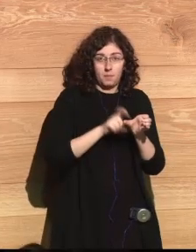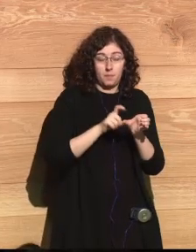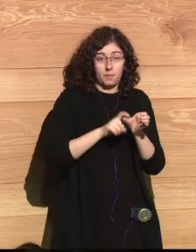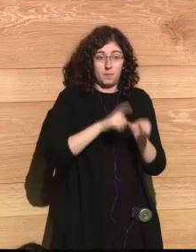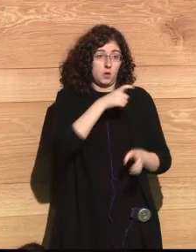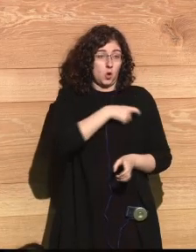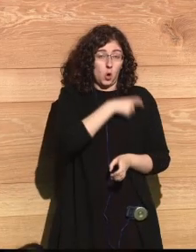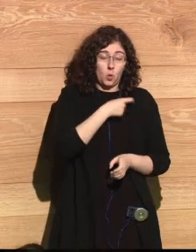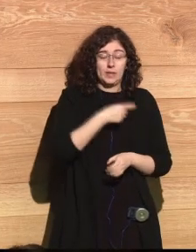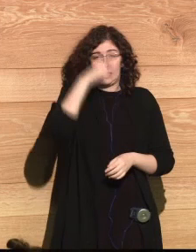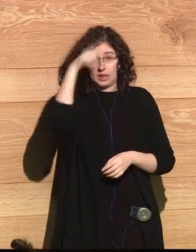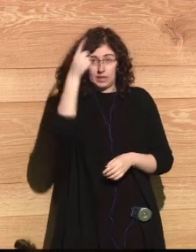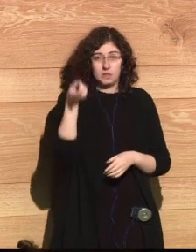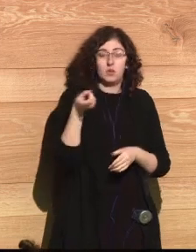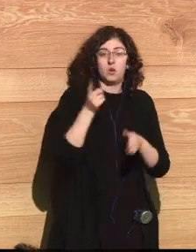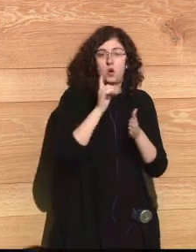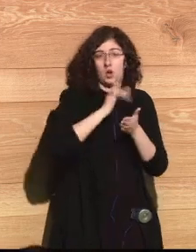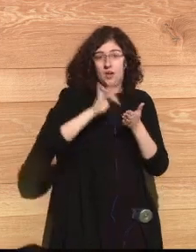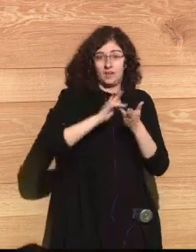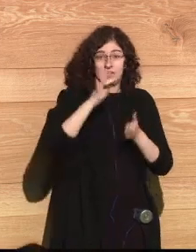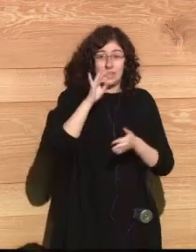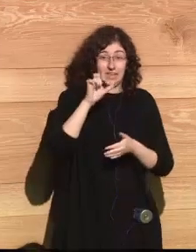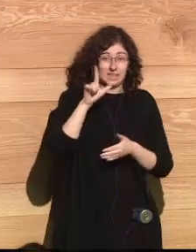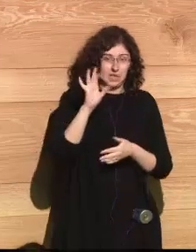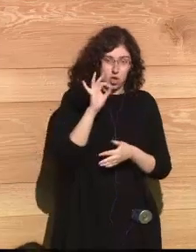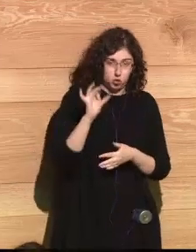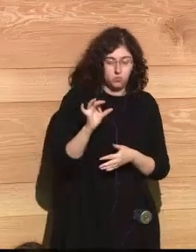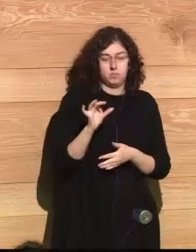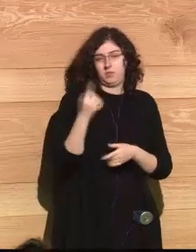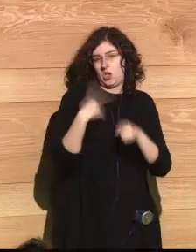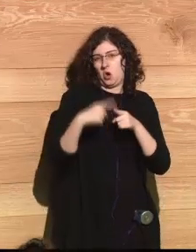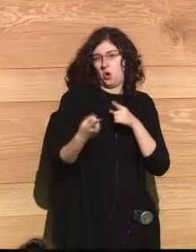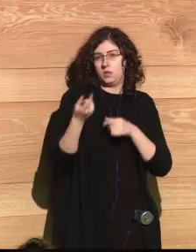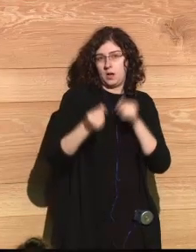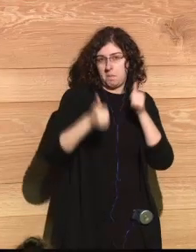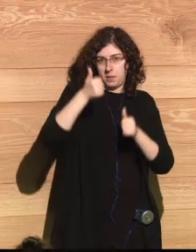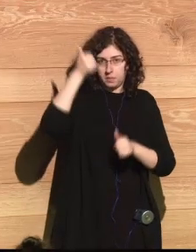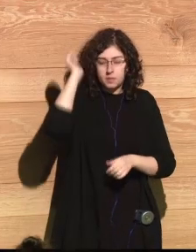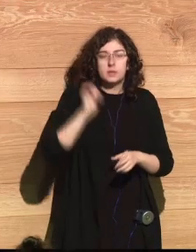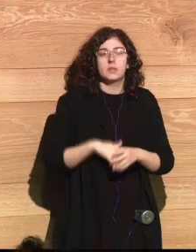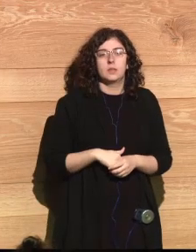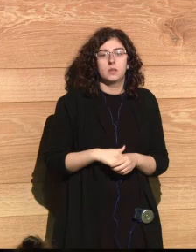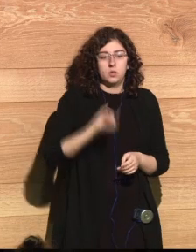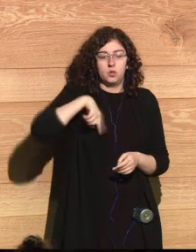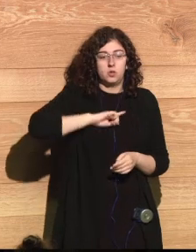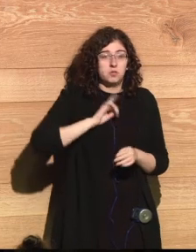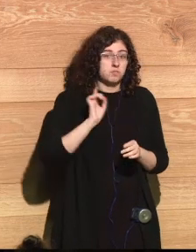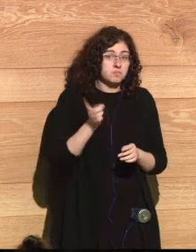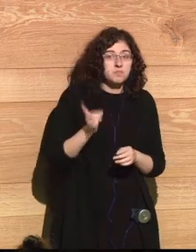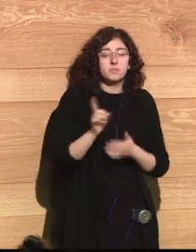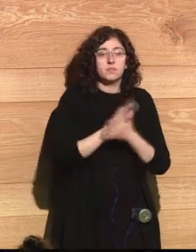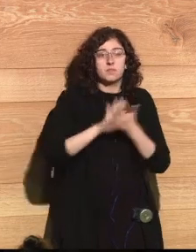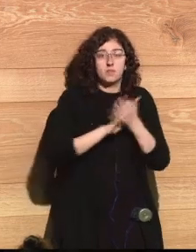things he's part of the scientific commission of the Telus a journal amongst many other things of course and